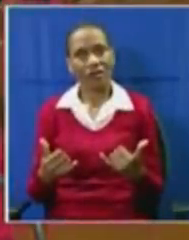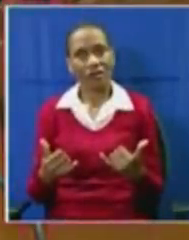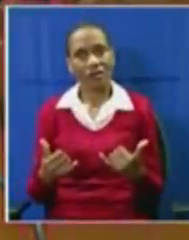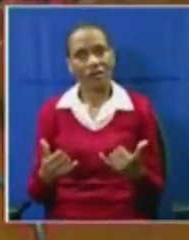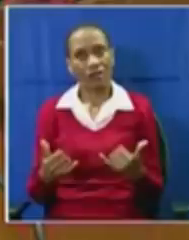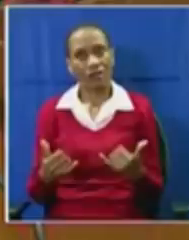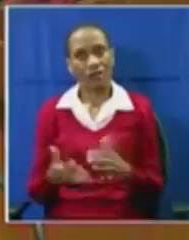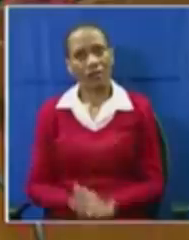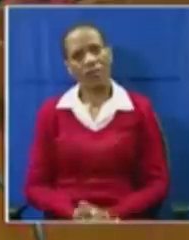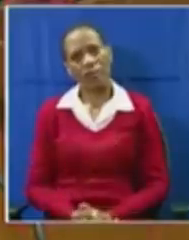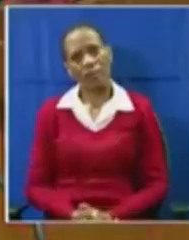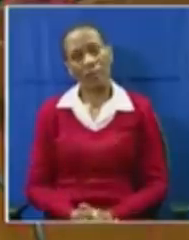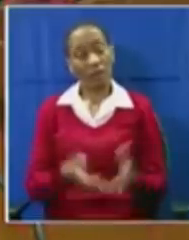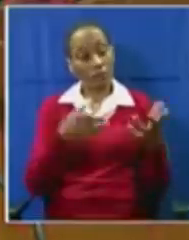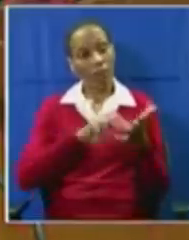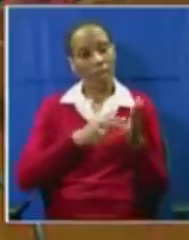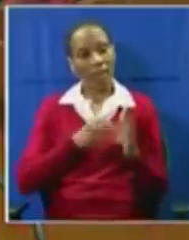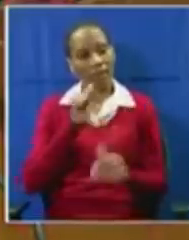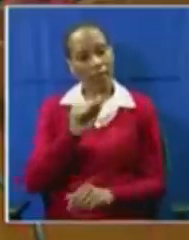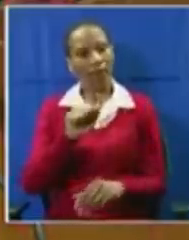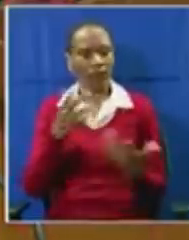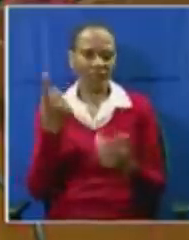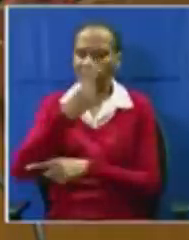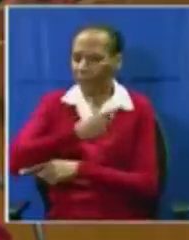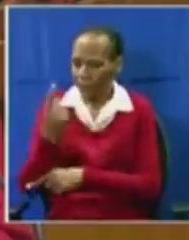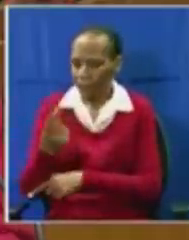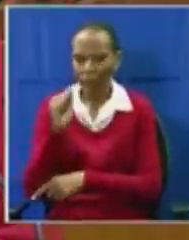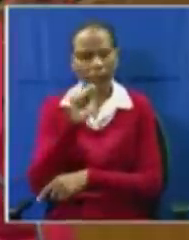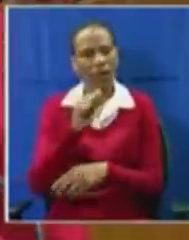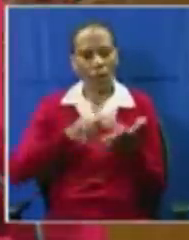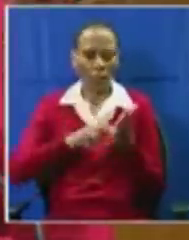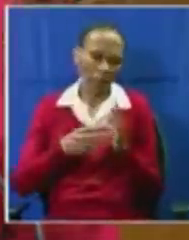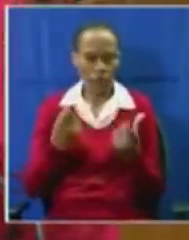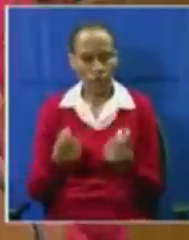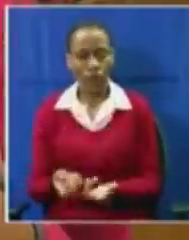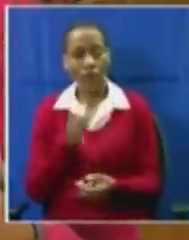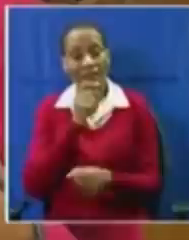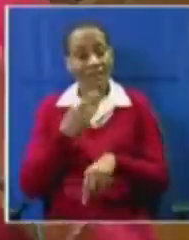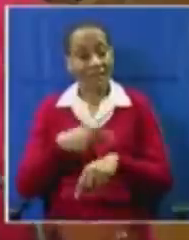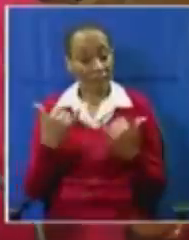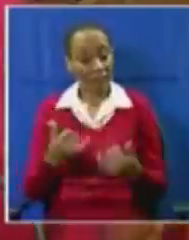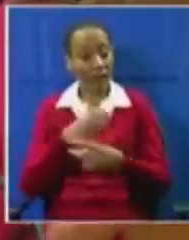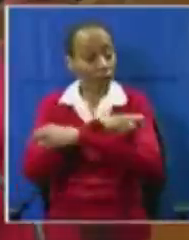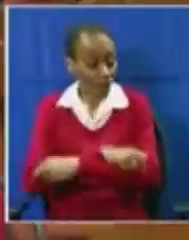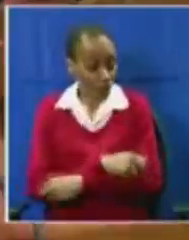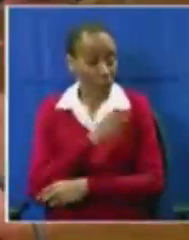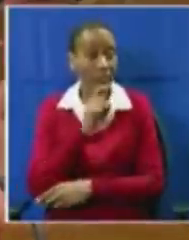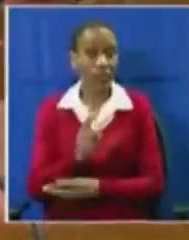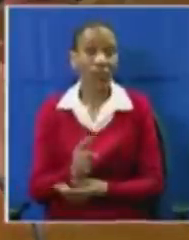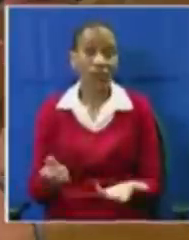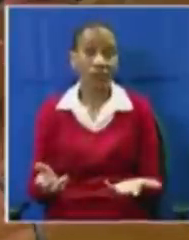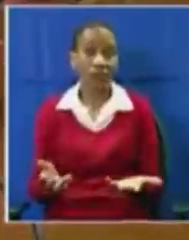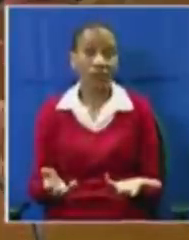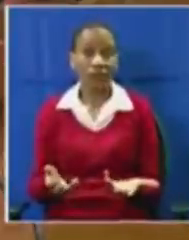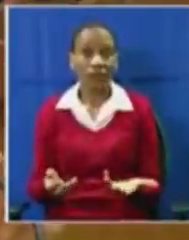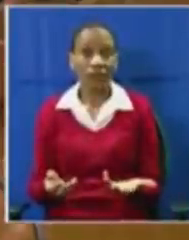deal with. You determine what you want to do with the day, for the day. So, retirement is real life. I am very far from that. 30